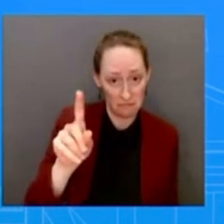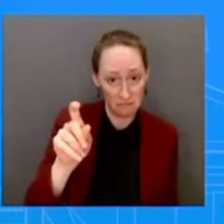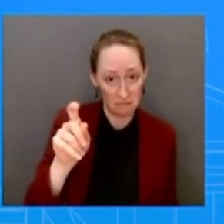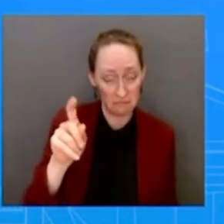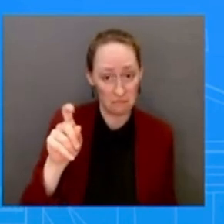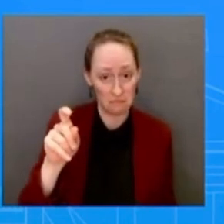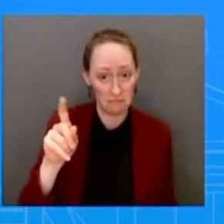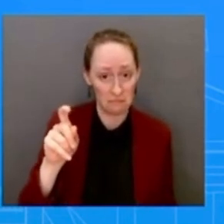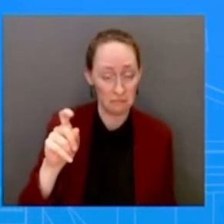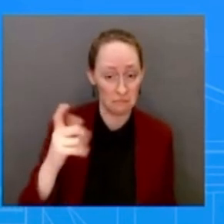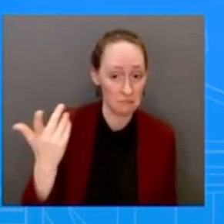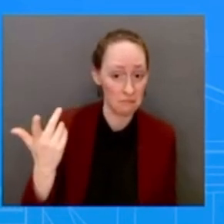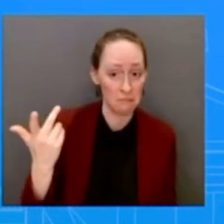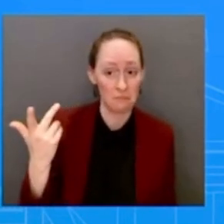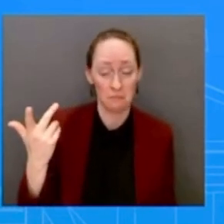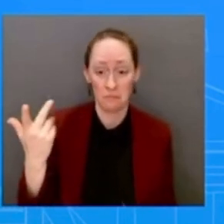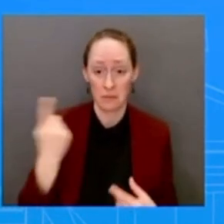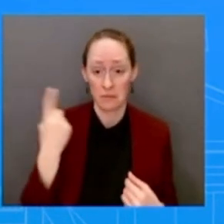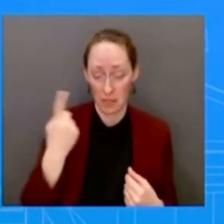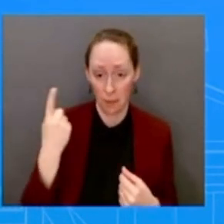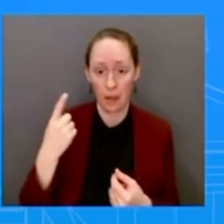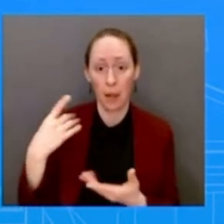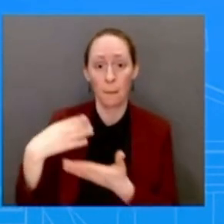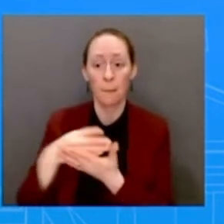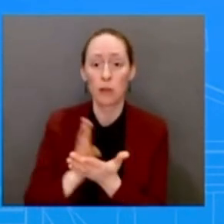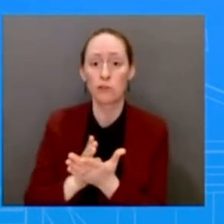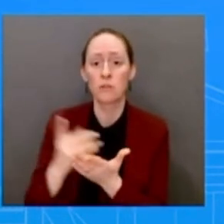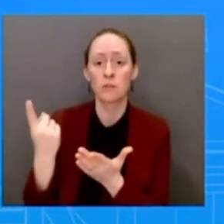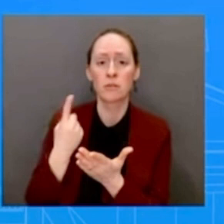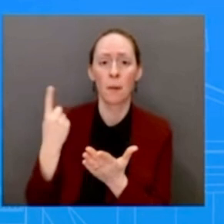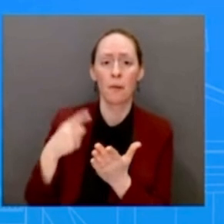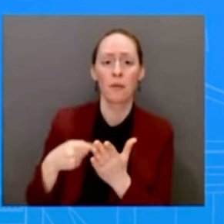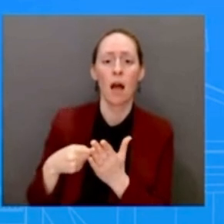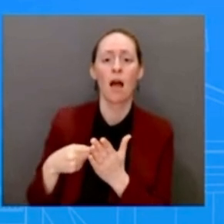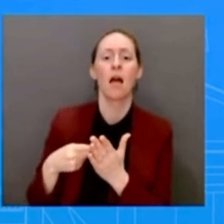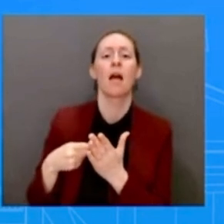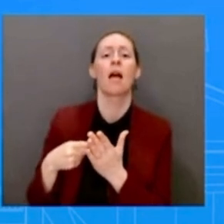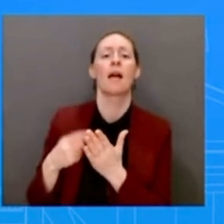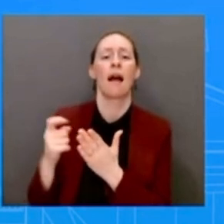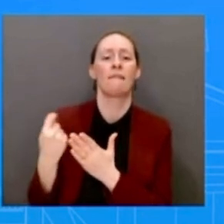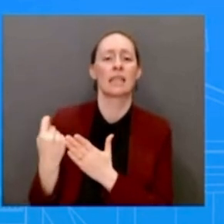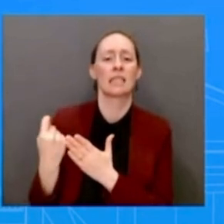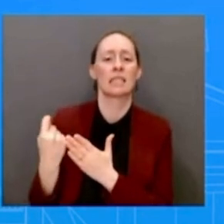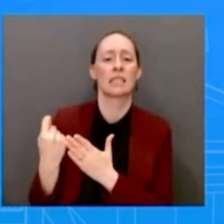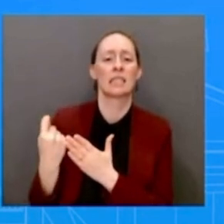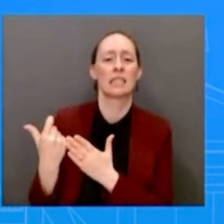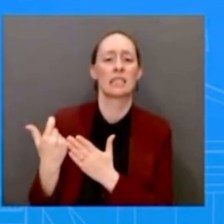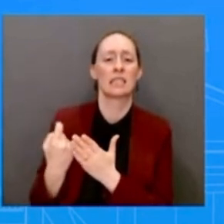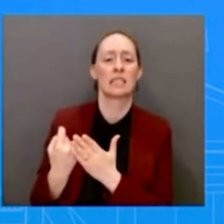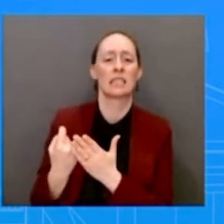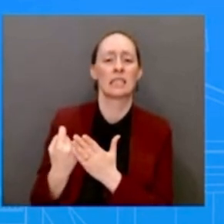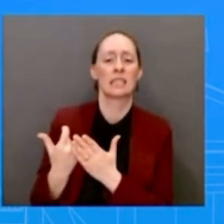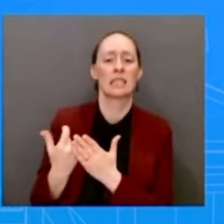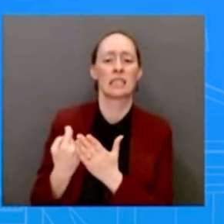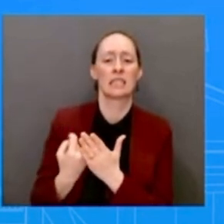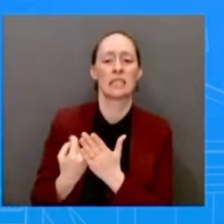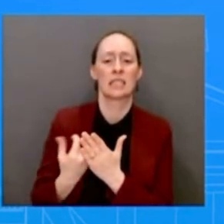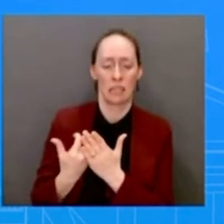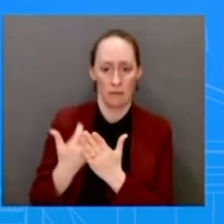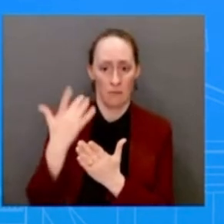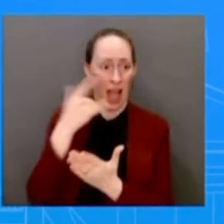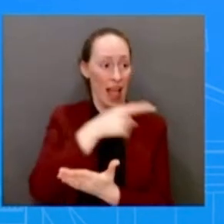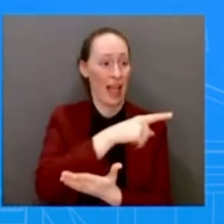one? So I'm not going to get ahead of the President's budget. It's going to be released next Thursday, March 9th. But clearly, the President